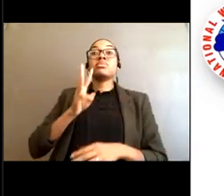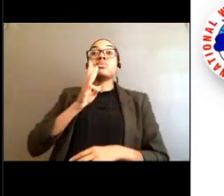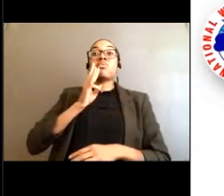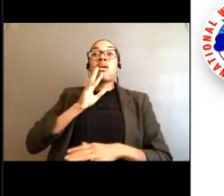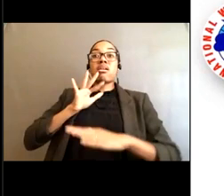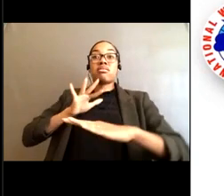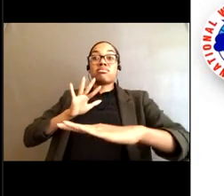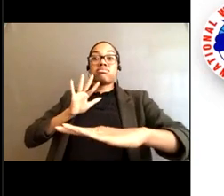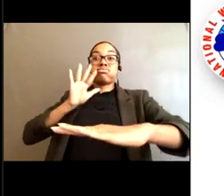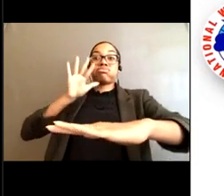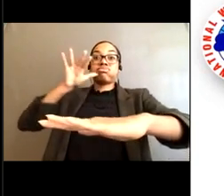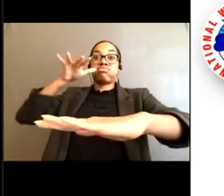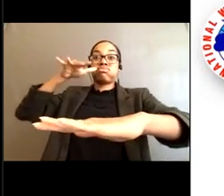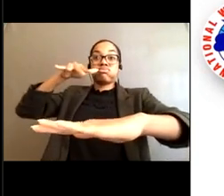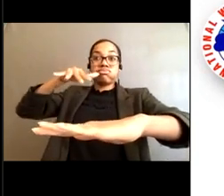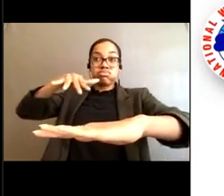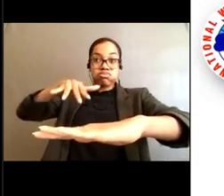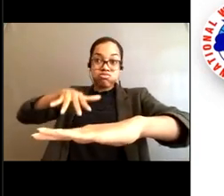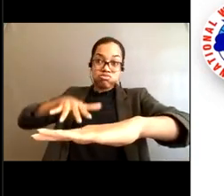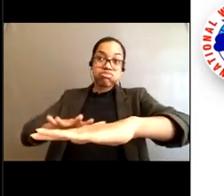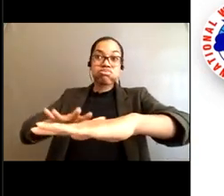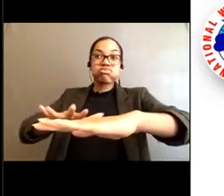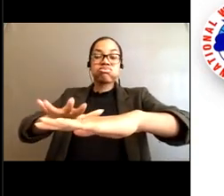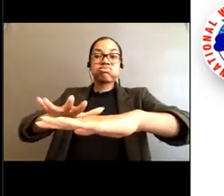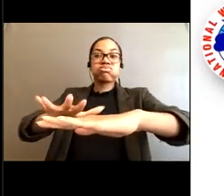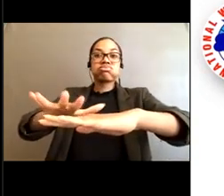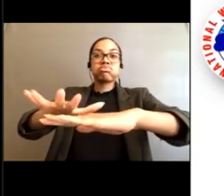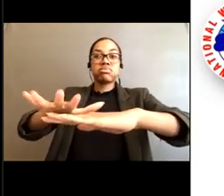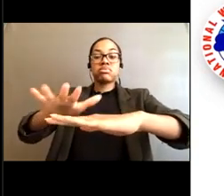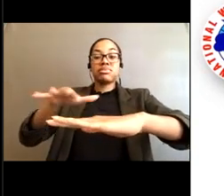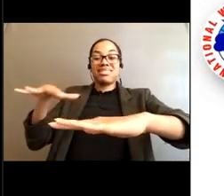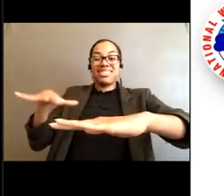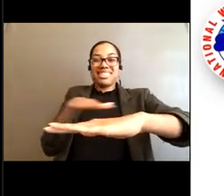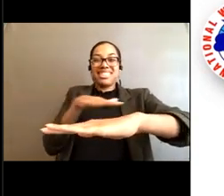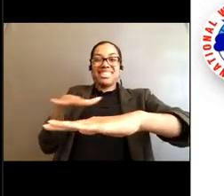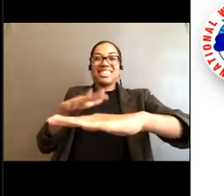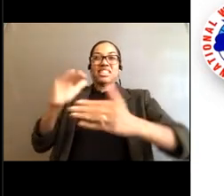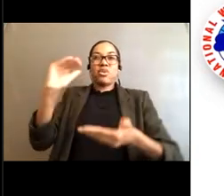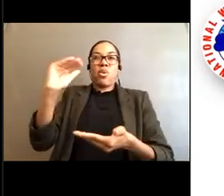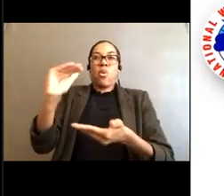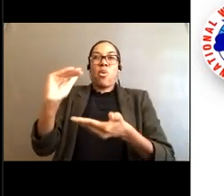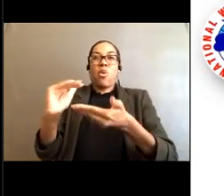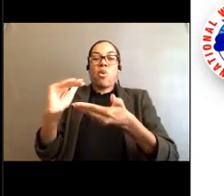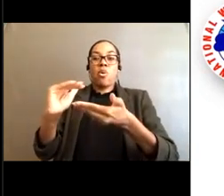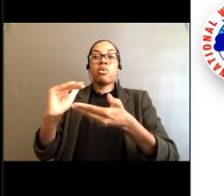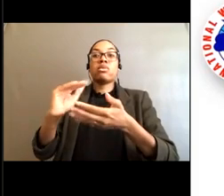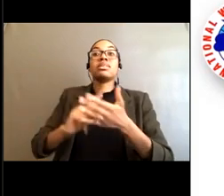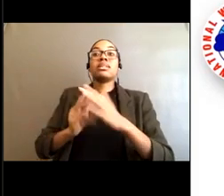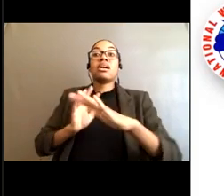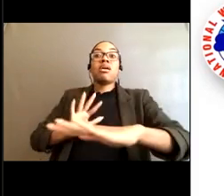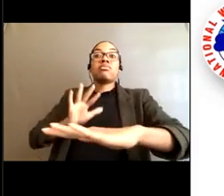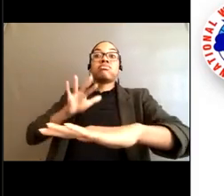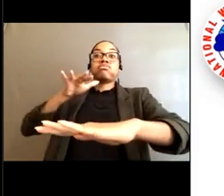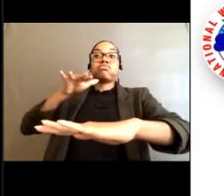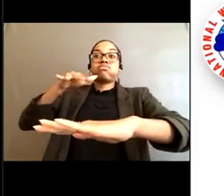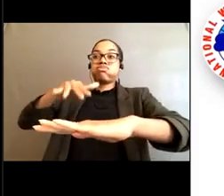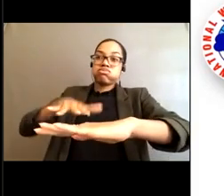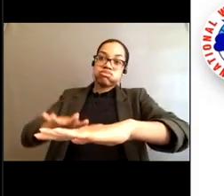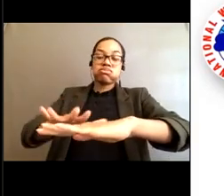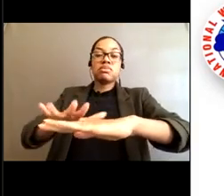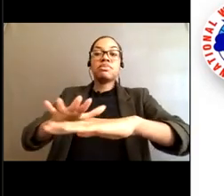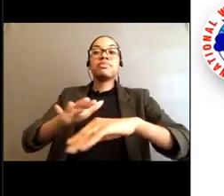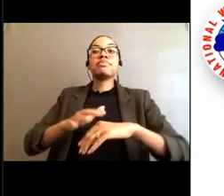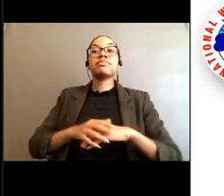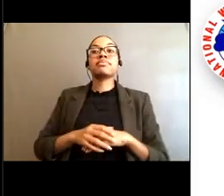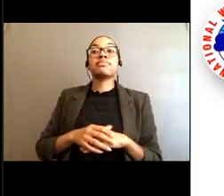right next to the coast, they feel bottom significantly, slow down very fast, and they grow very quickly, and the